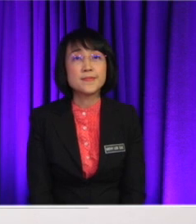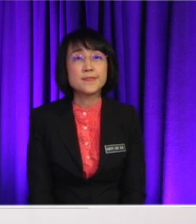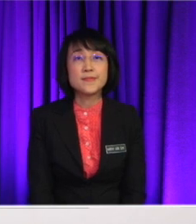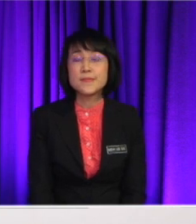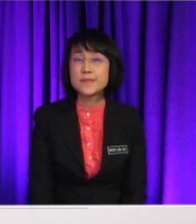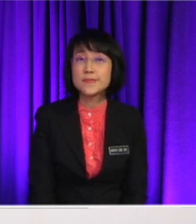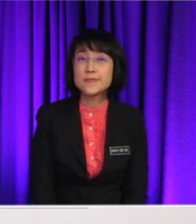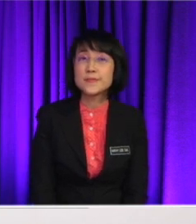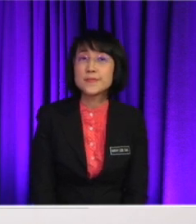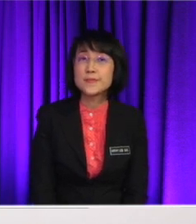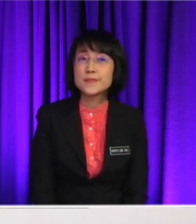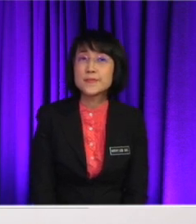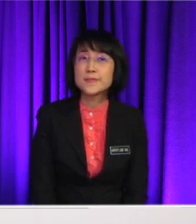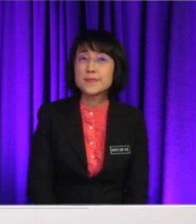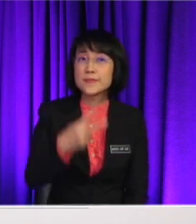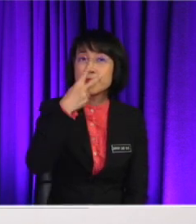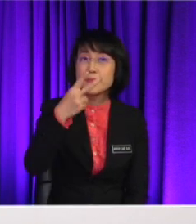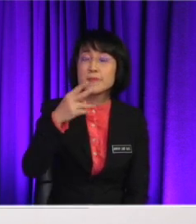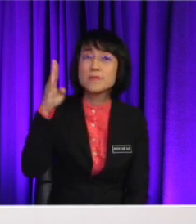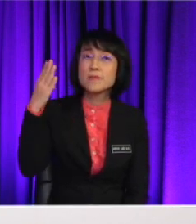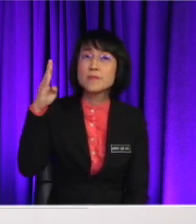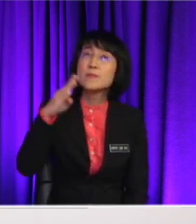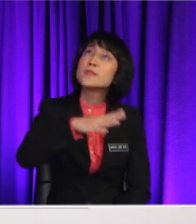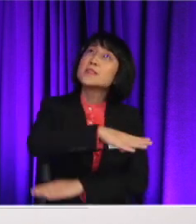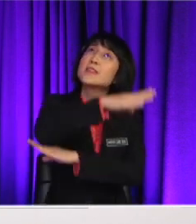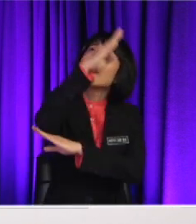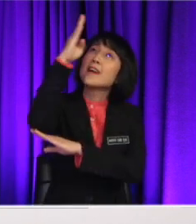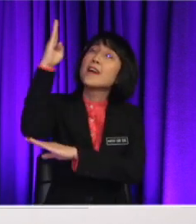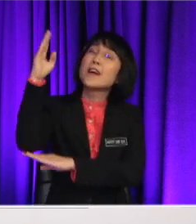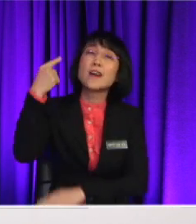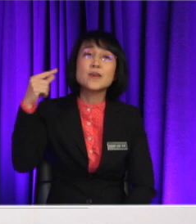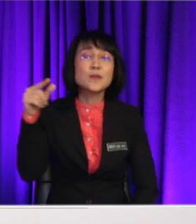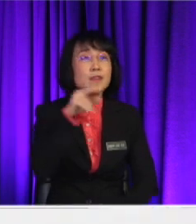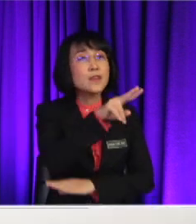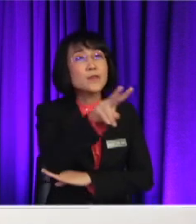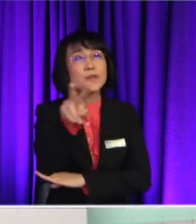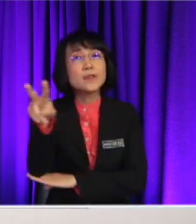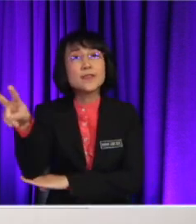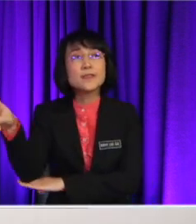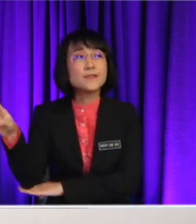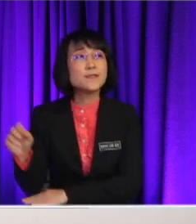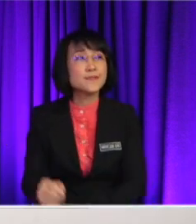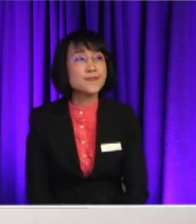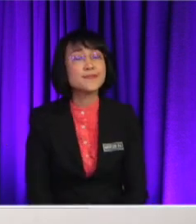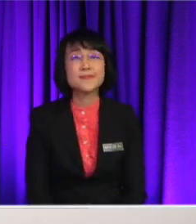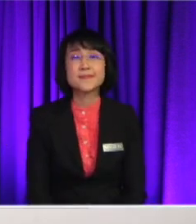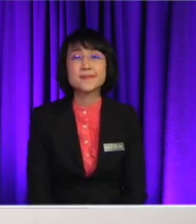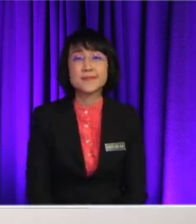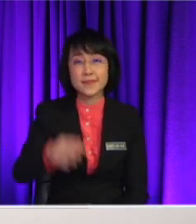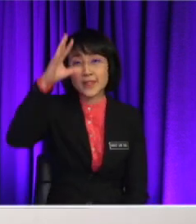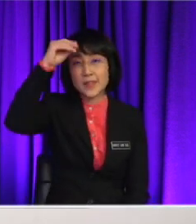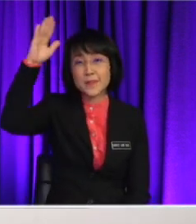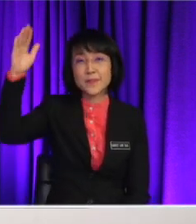From what I can gather, I can see blue skies, green fields and a man that is embracing mother nation Okay, blue skies,